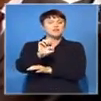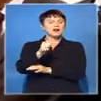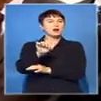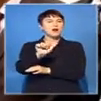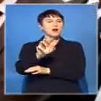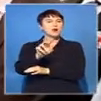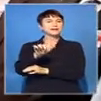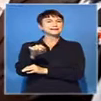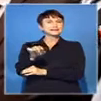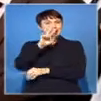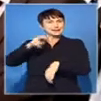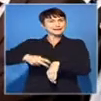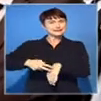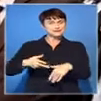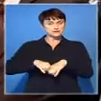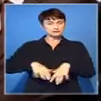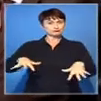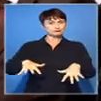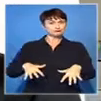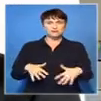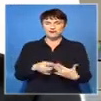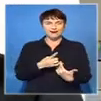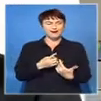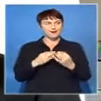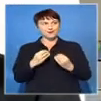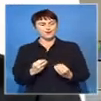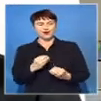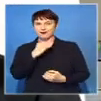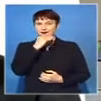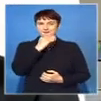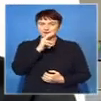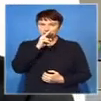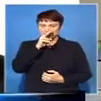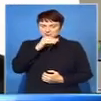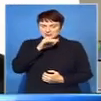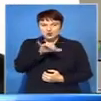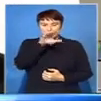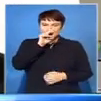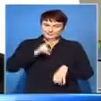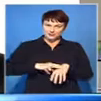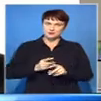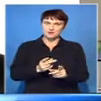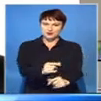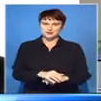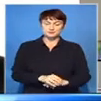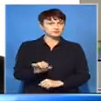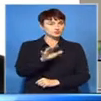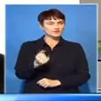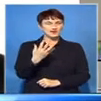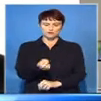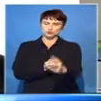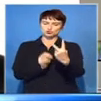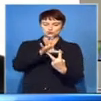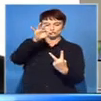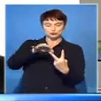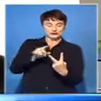this is an opportune time for government to move with speed. We have two choices in South Africa. We either use coal